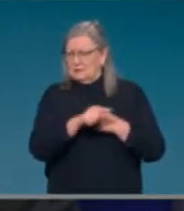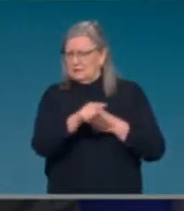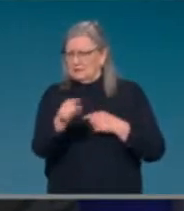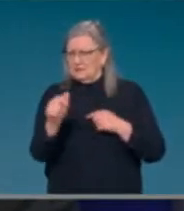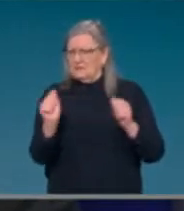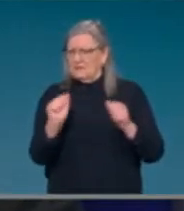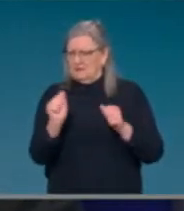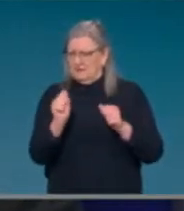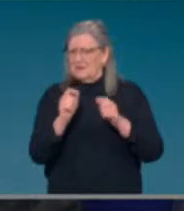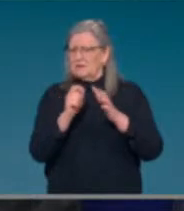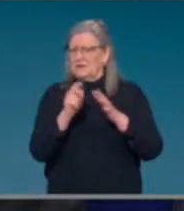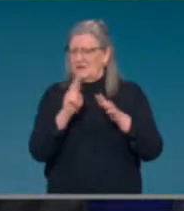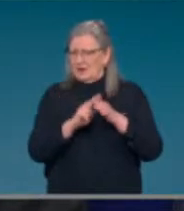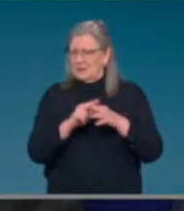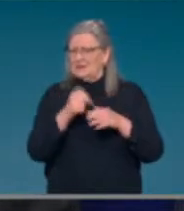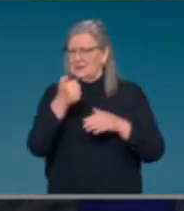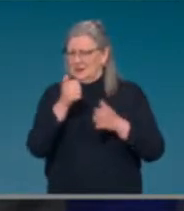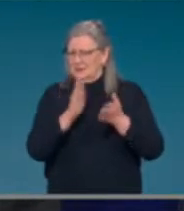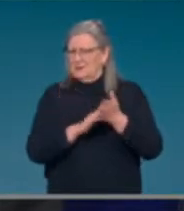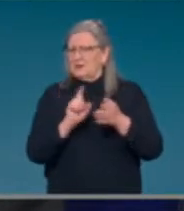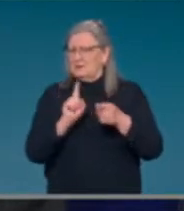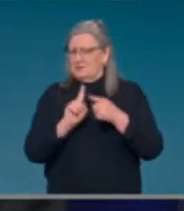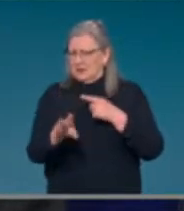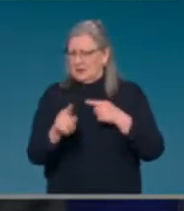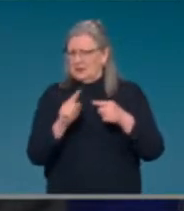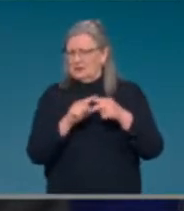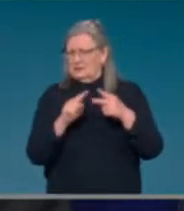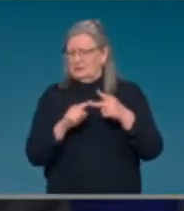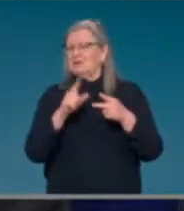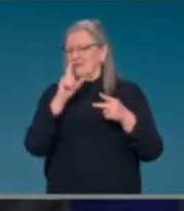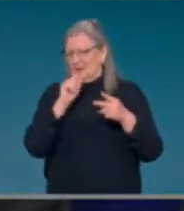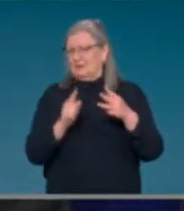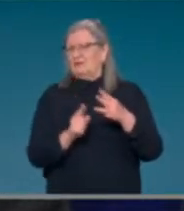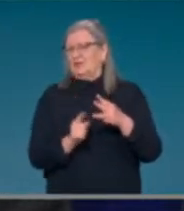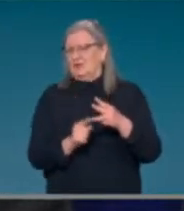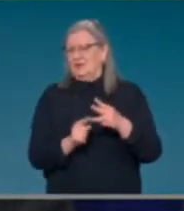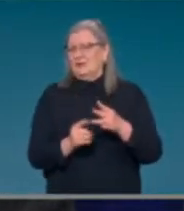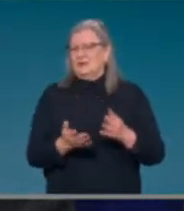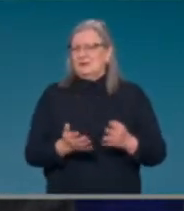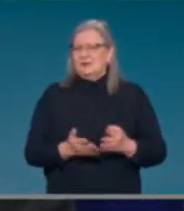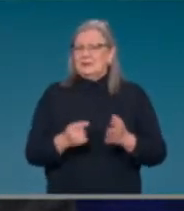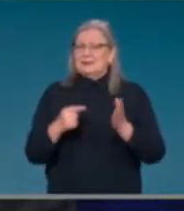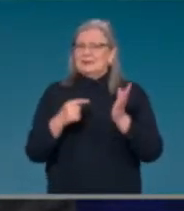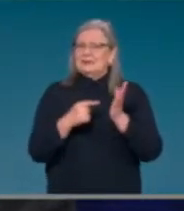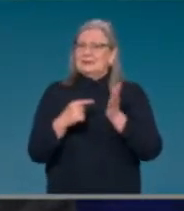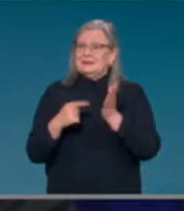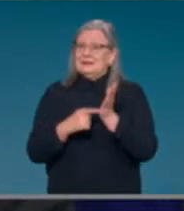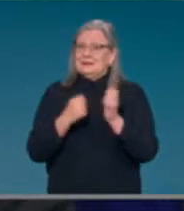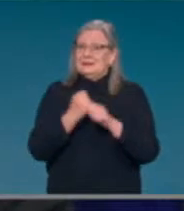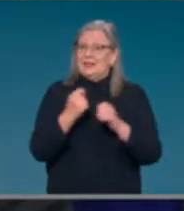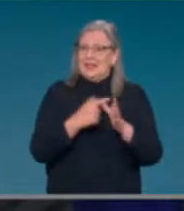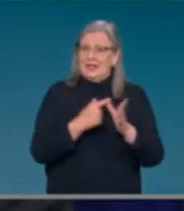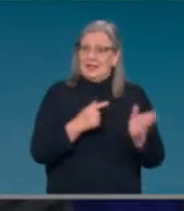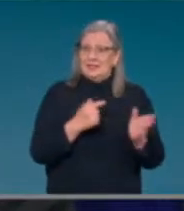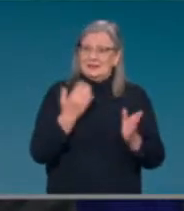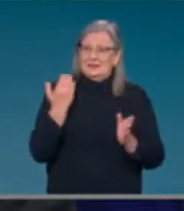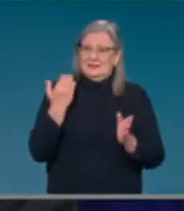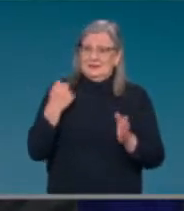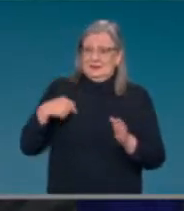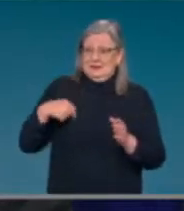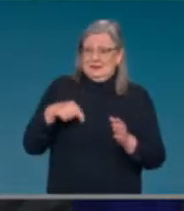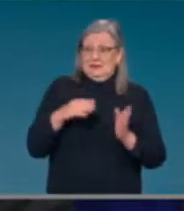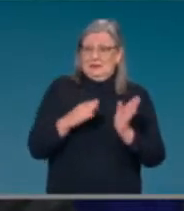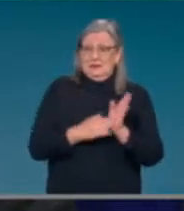The other thing that TGA did, you're aware that early this month, the ATAGI recommended for people who were